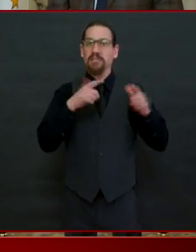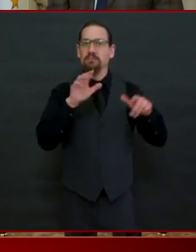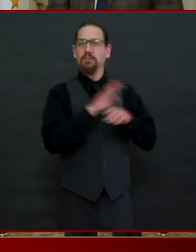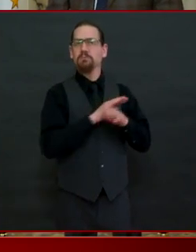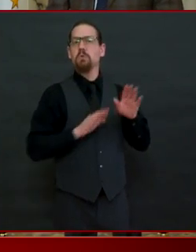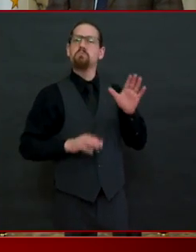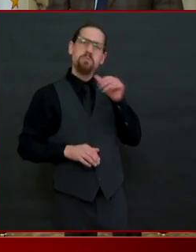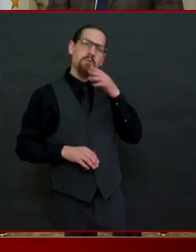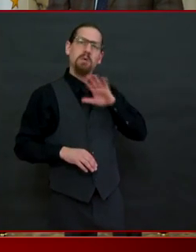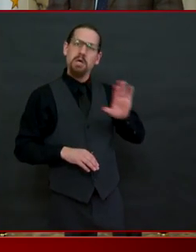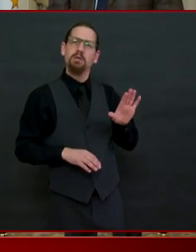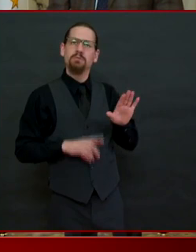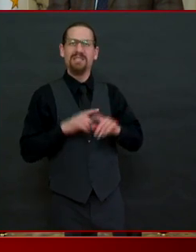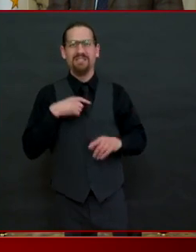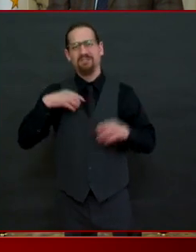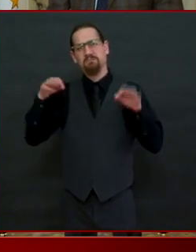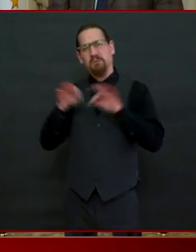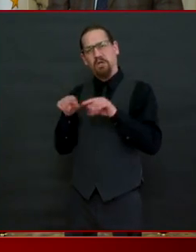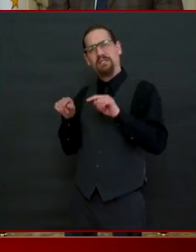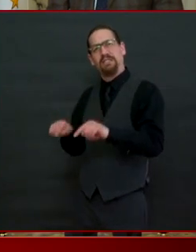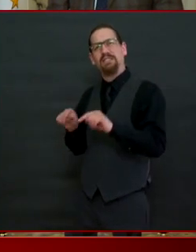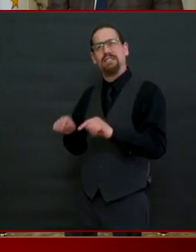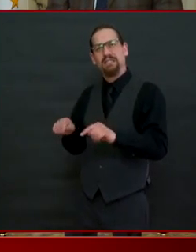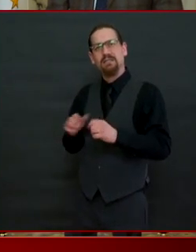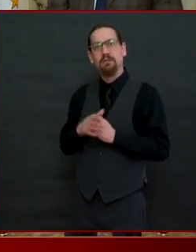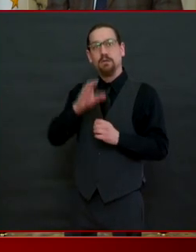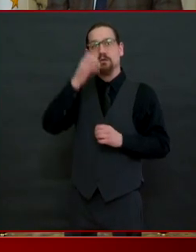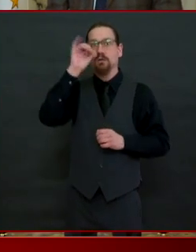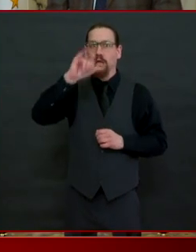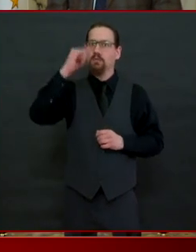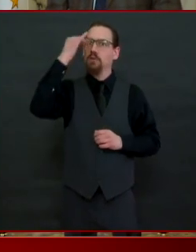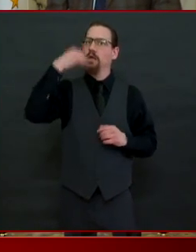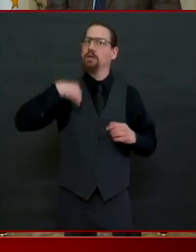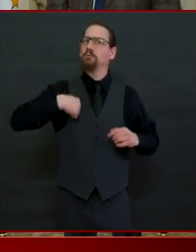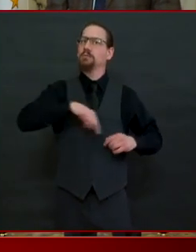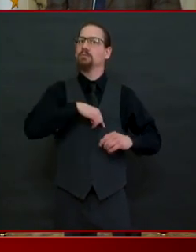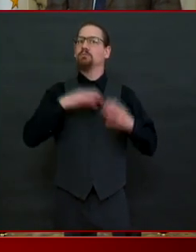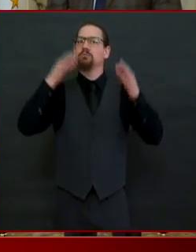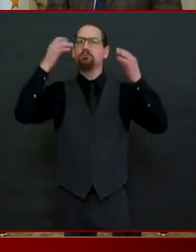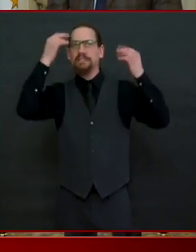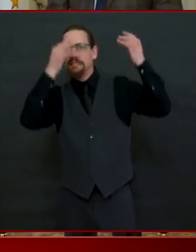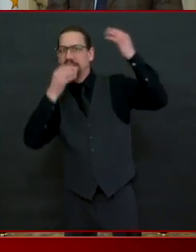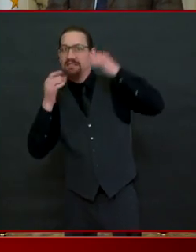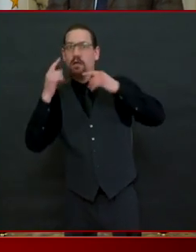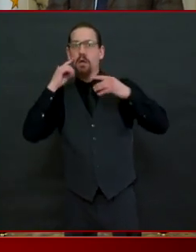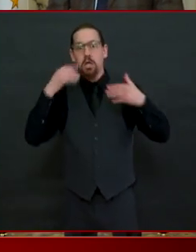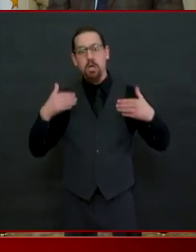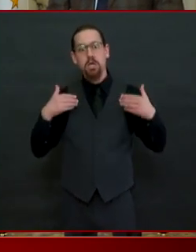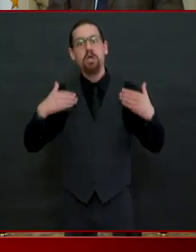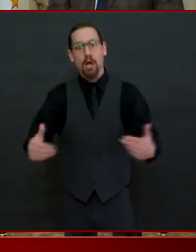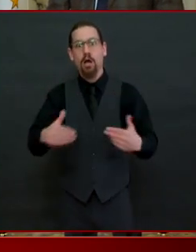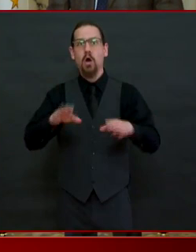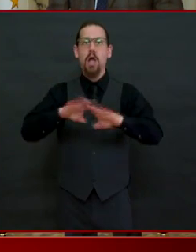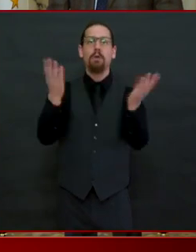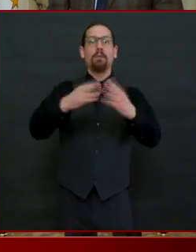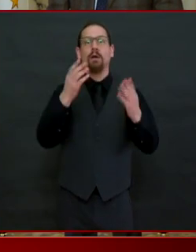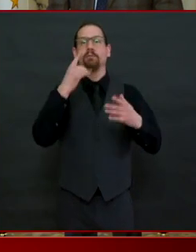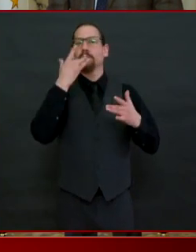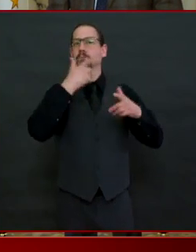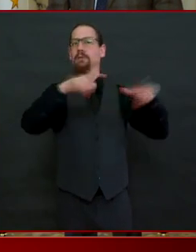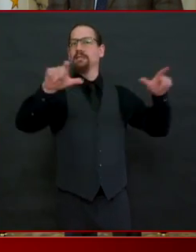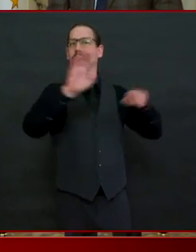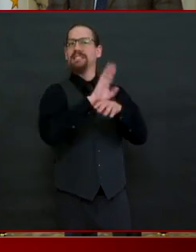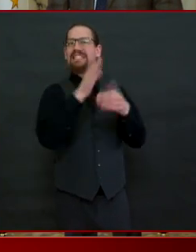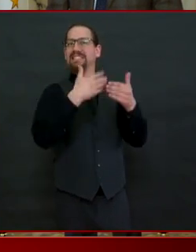it's not just about reopening our big companies and our biggest manufacturers although we want to do that it's